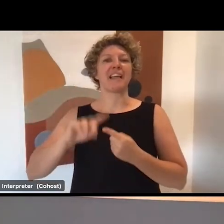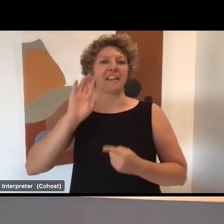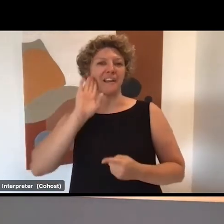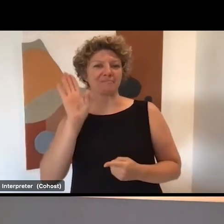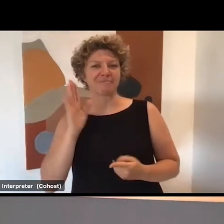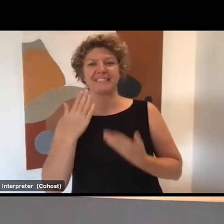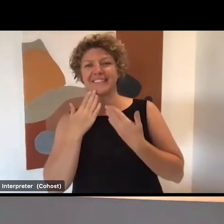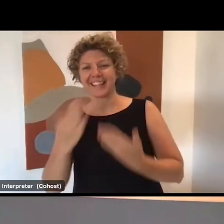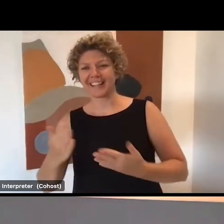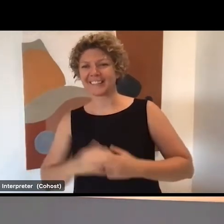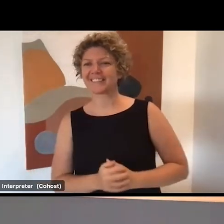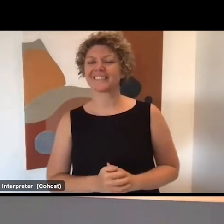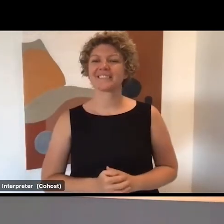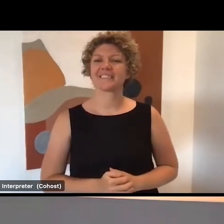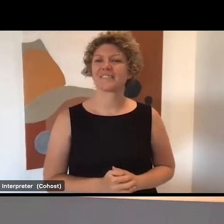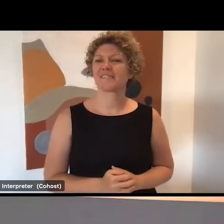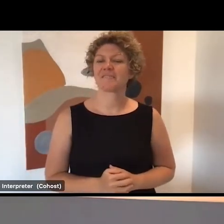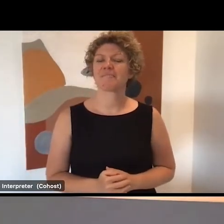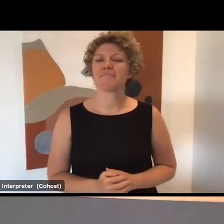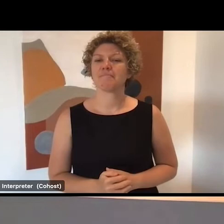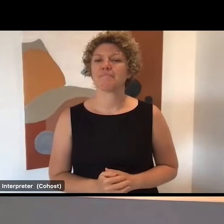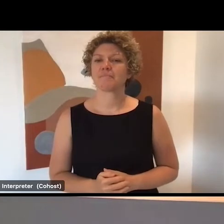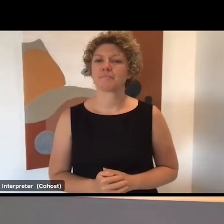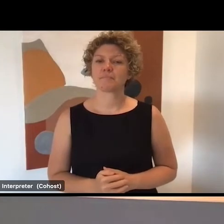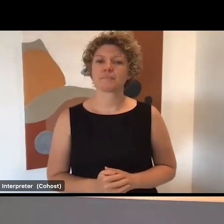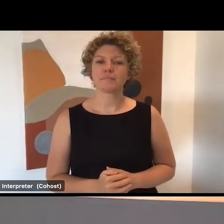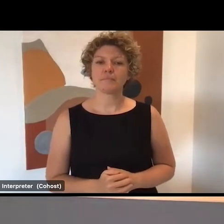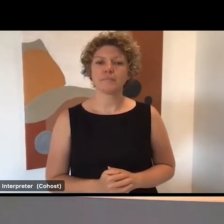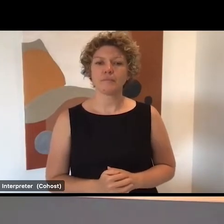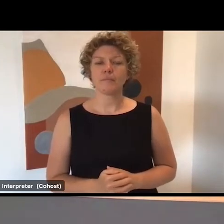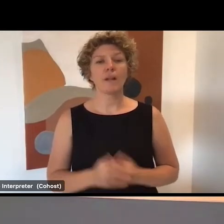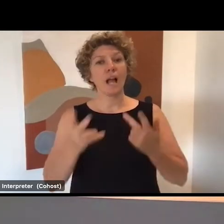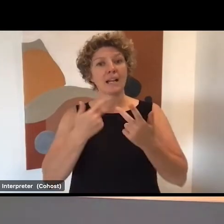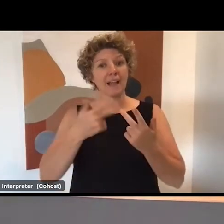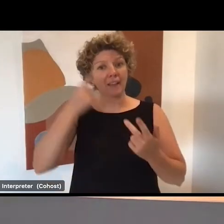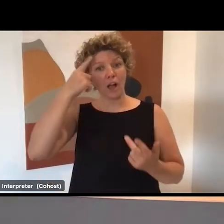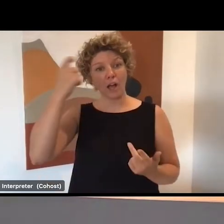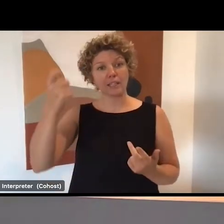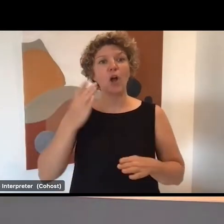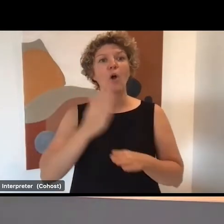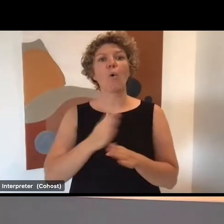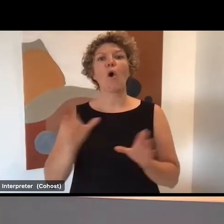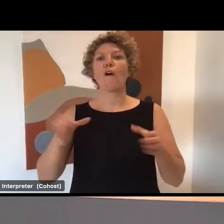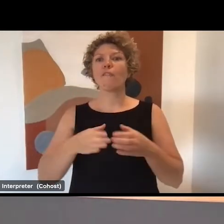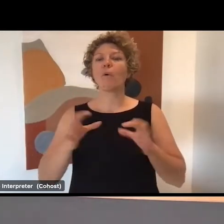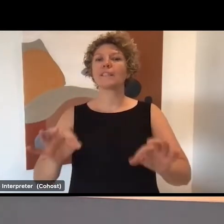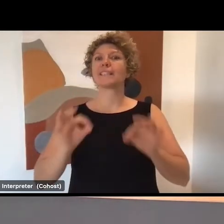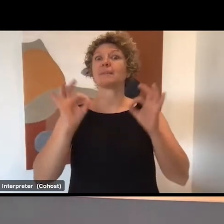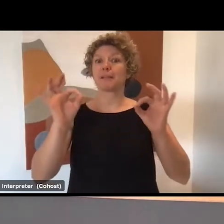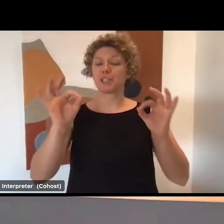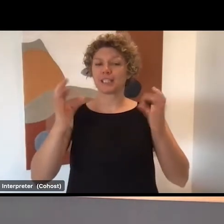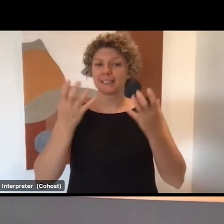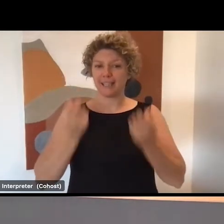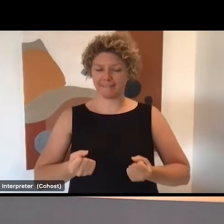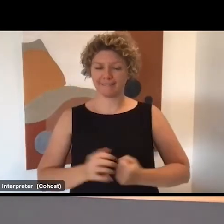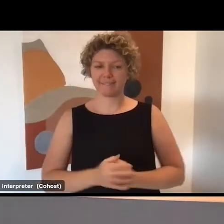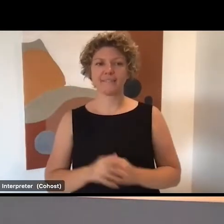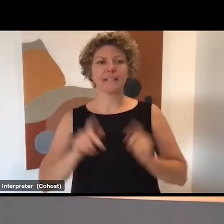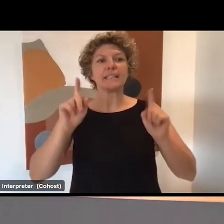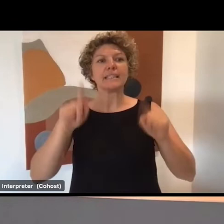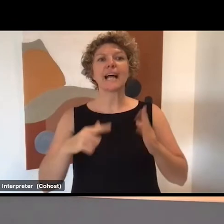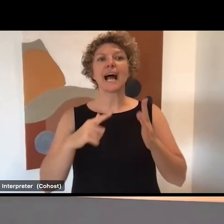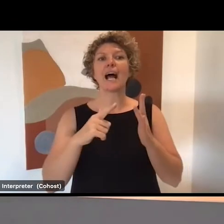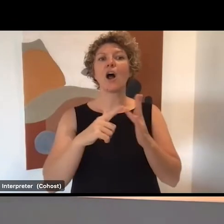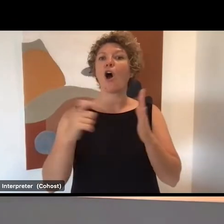moment. So appreciate your support. So just quickly, another initiative is the workforce specialist initiative. It's commencing